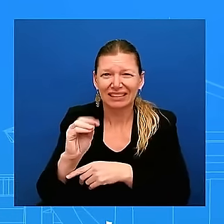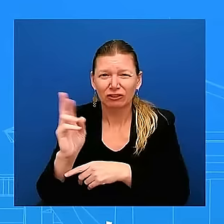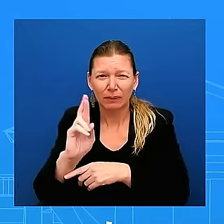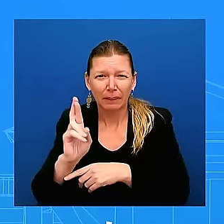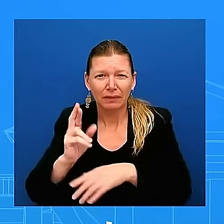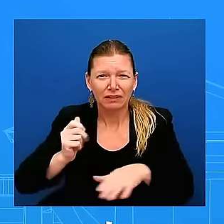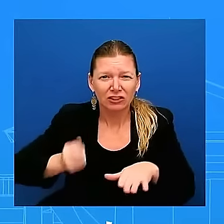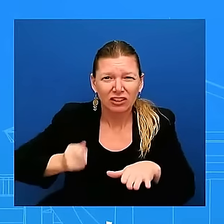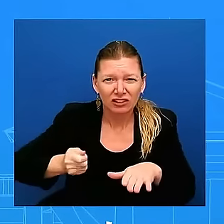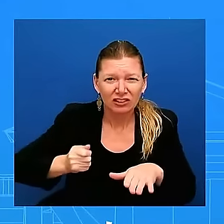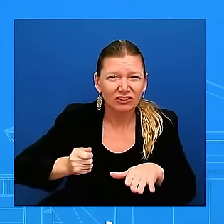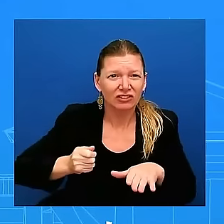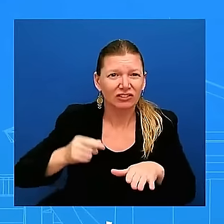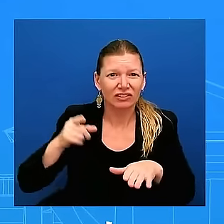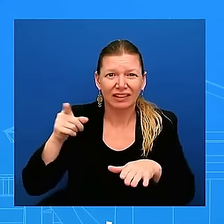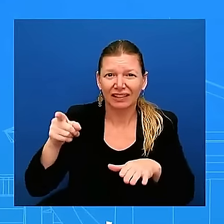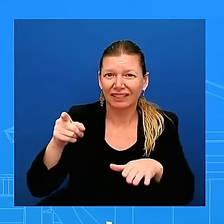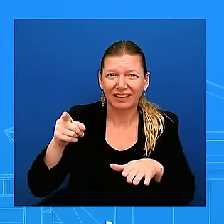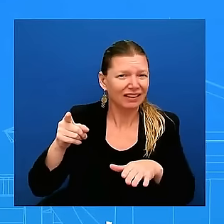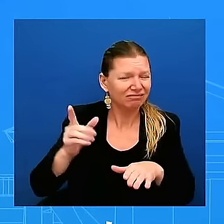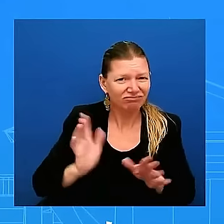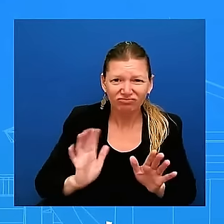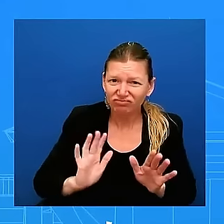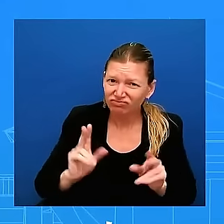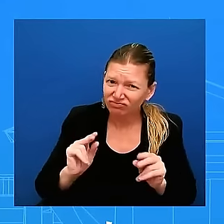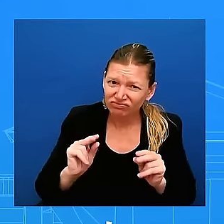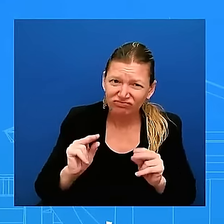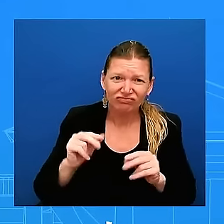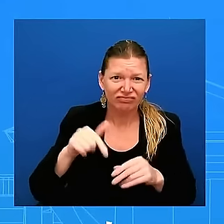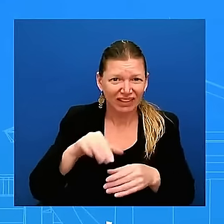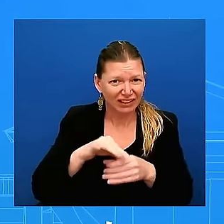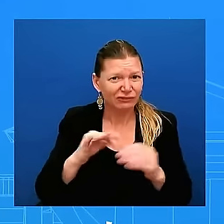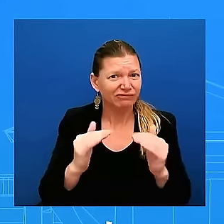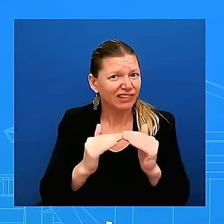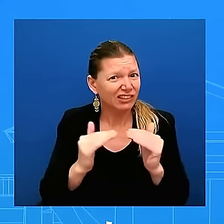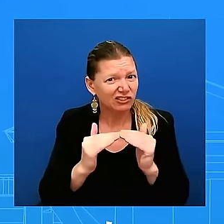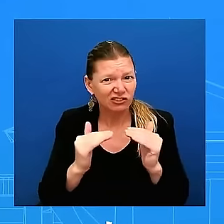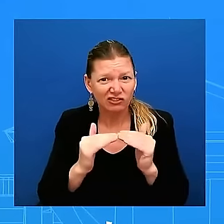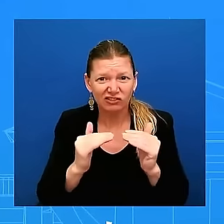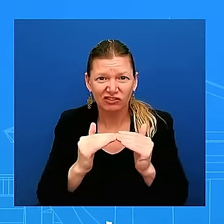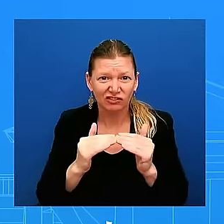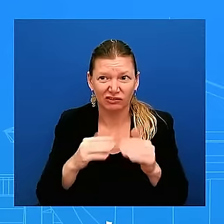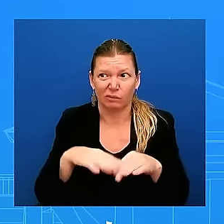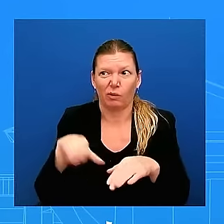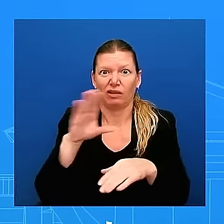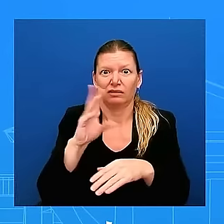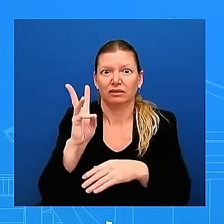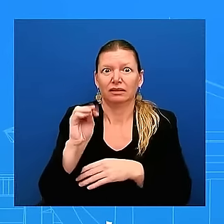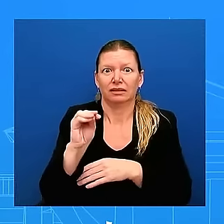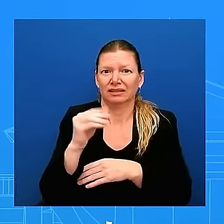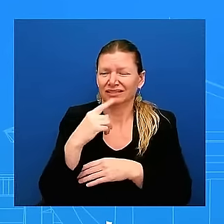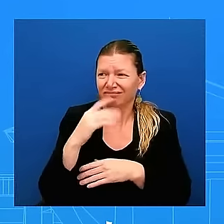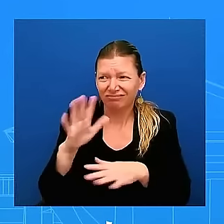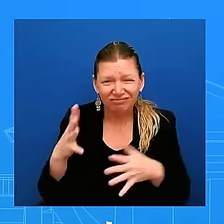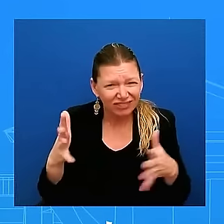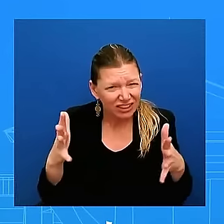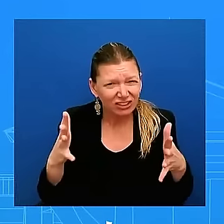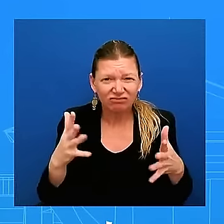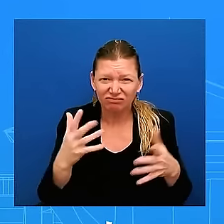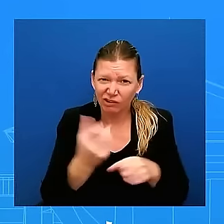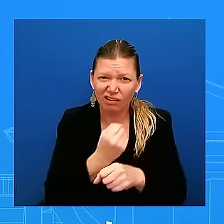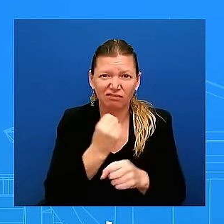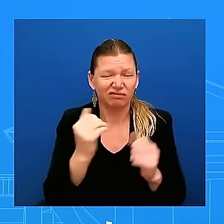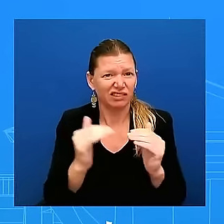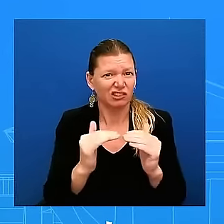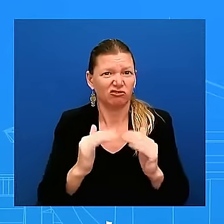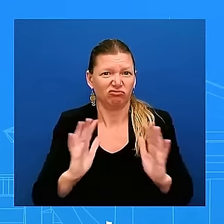election six more than 60 said it was indeed a free and fair election you had more than 2 000